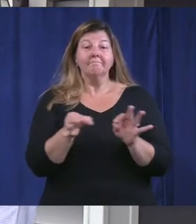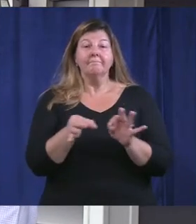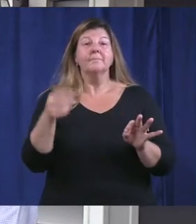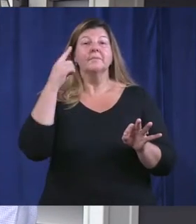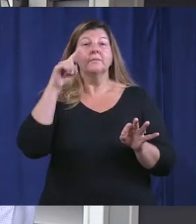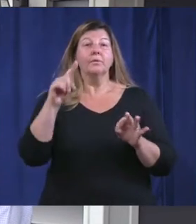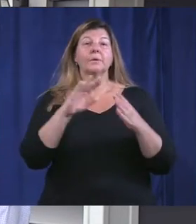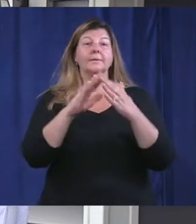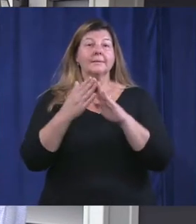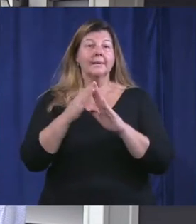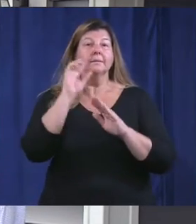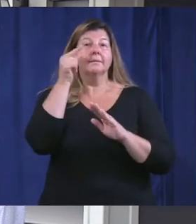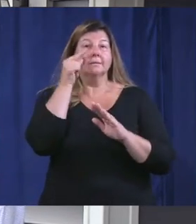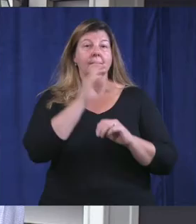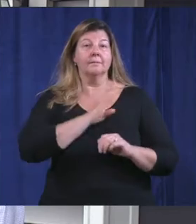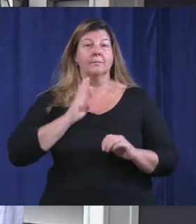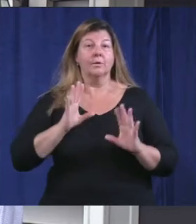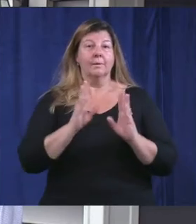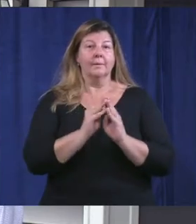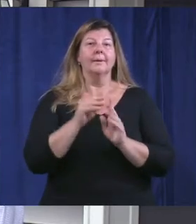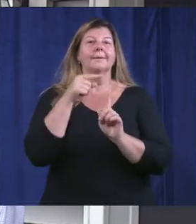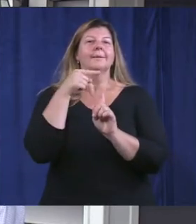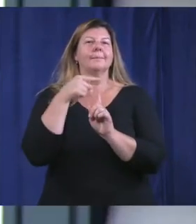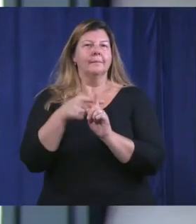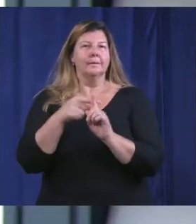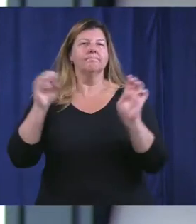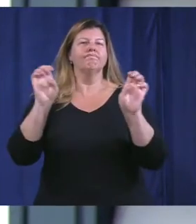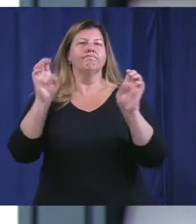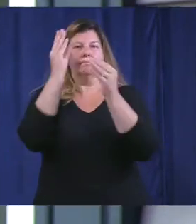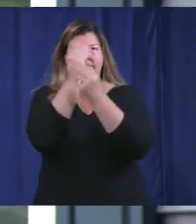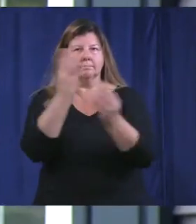government board meetings and emergency notifications.